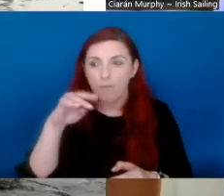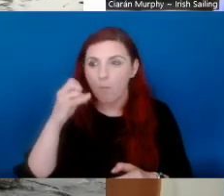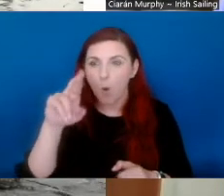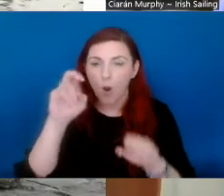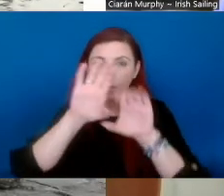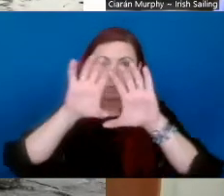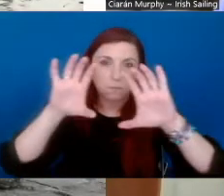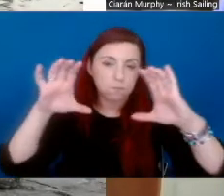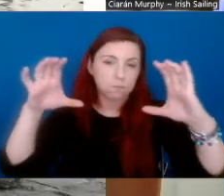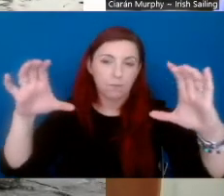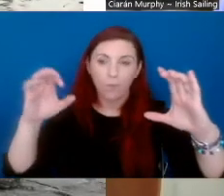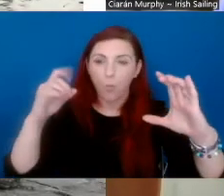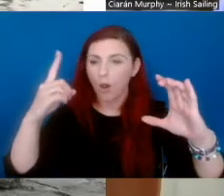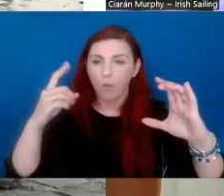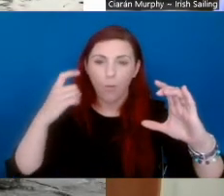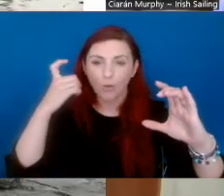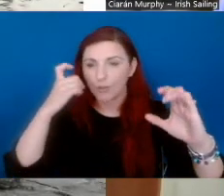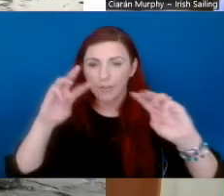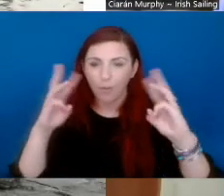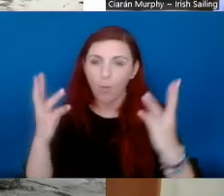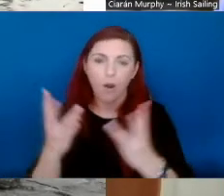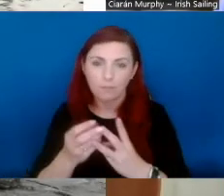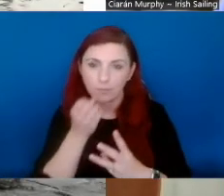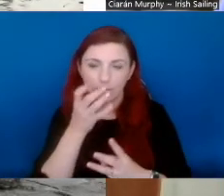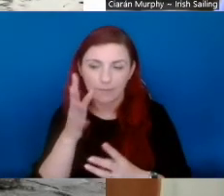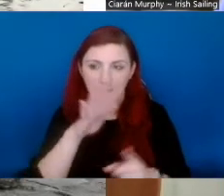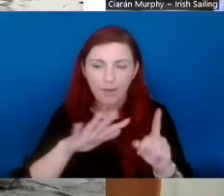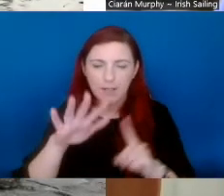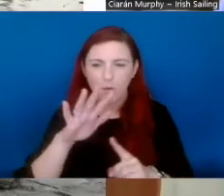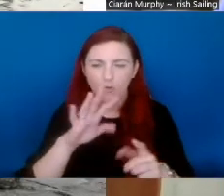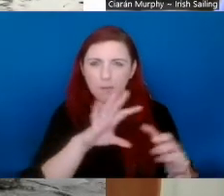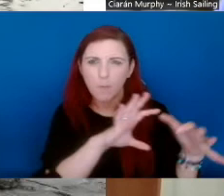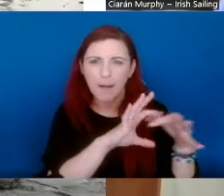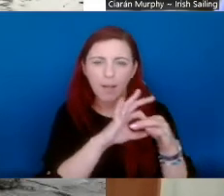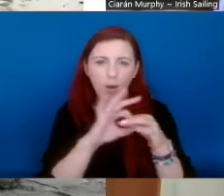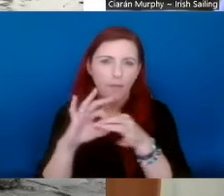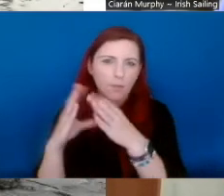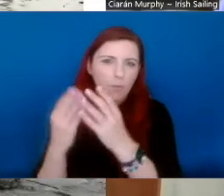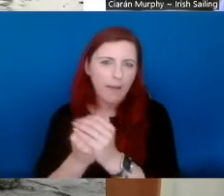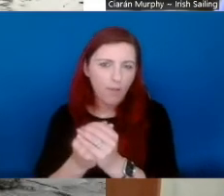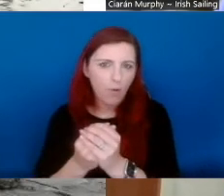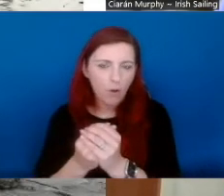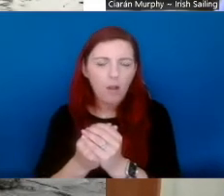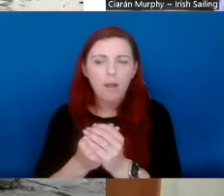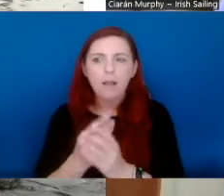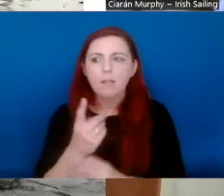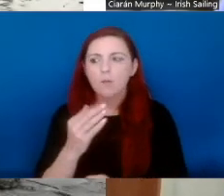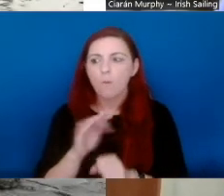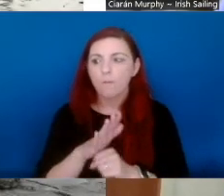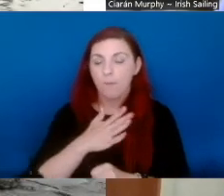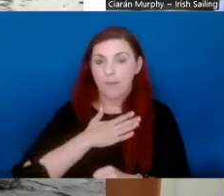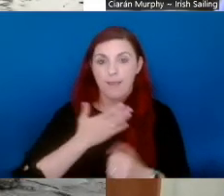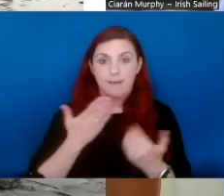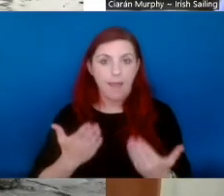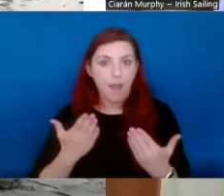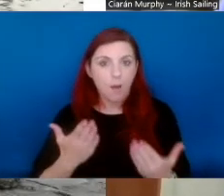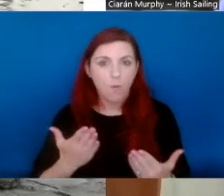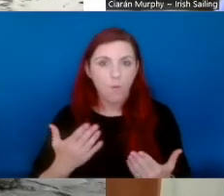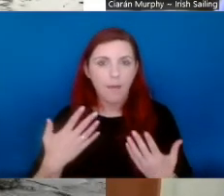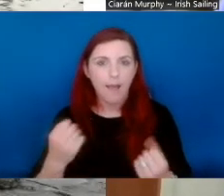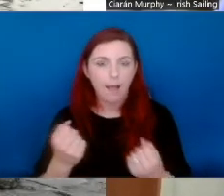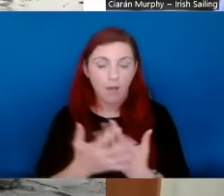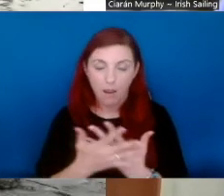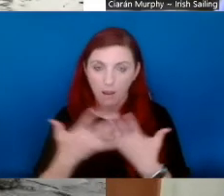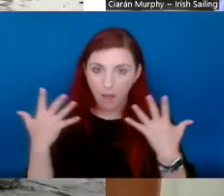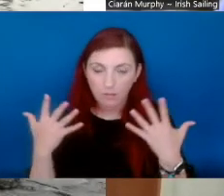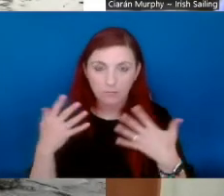people would consider, you know, a wonder of the world, Cliffs of Moher and going for a walk. And I suppose moving a little